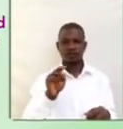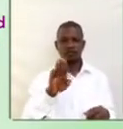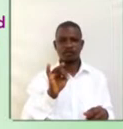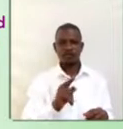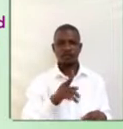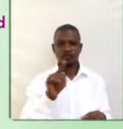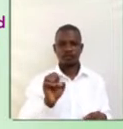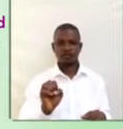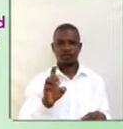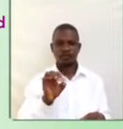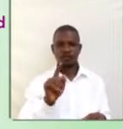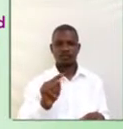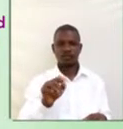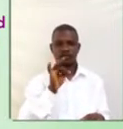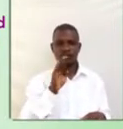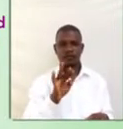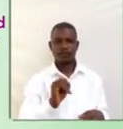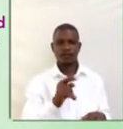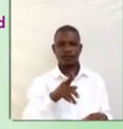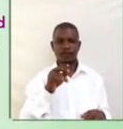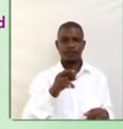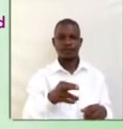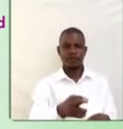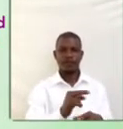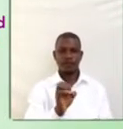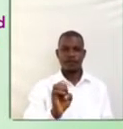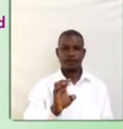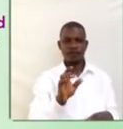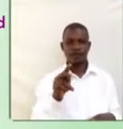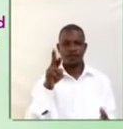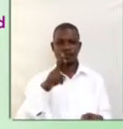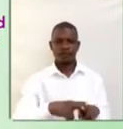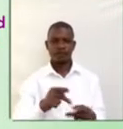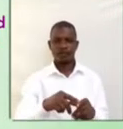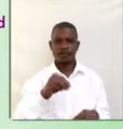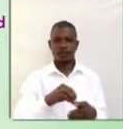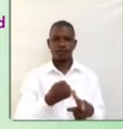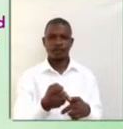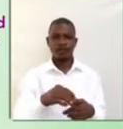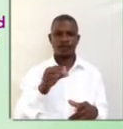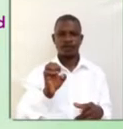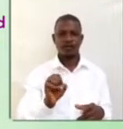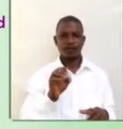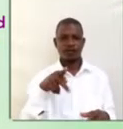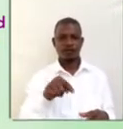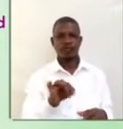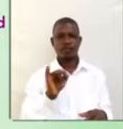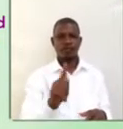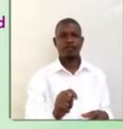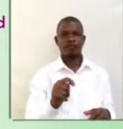Dutter. B-T in receipt. E-D in pits.